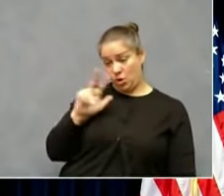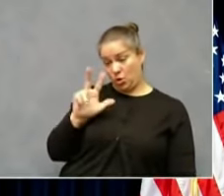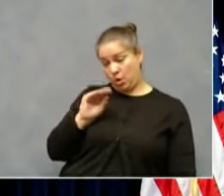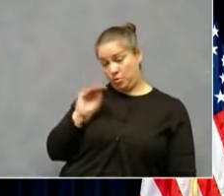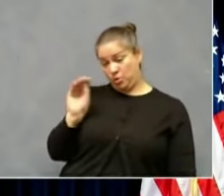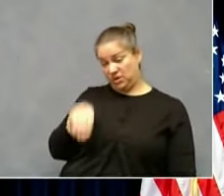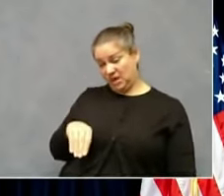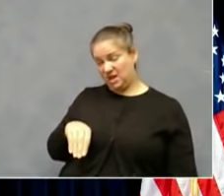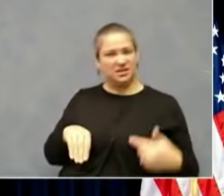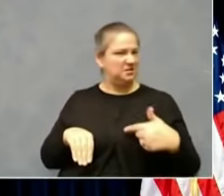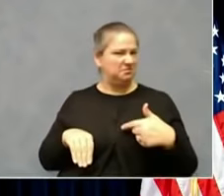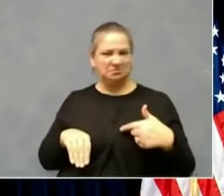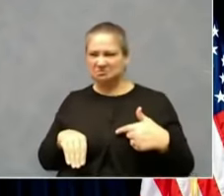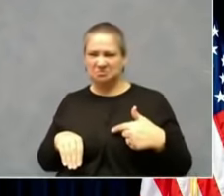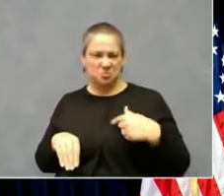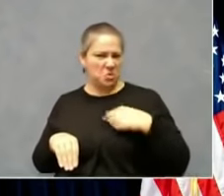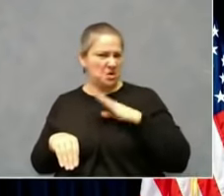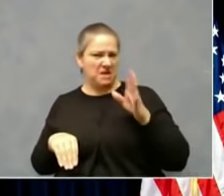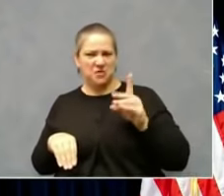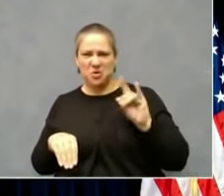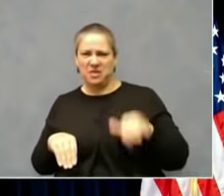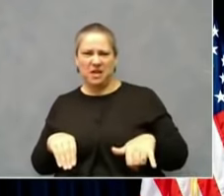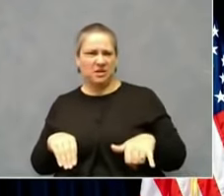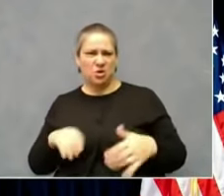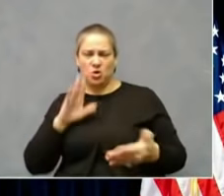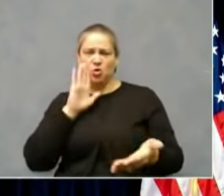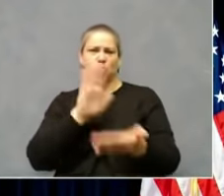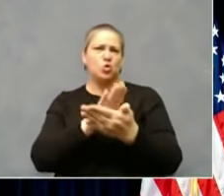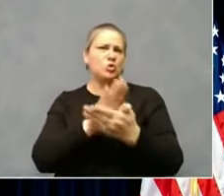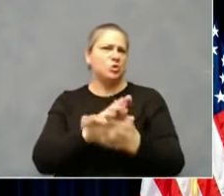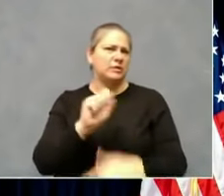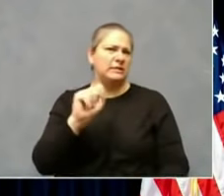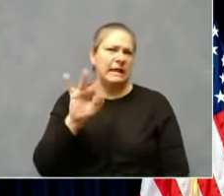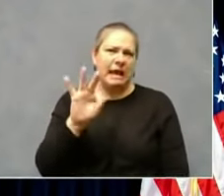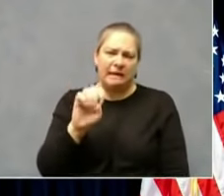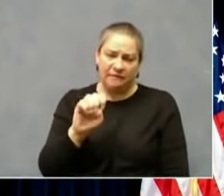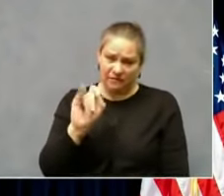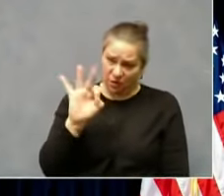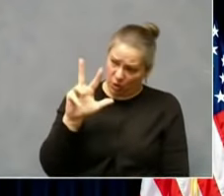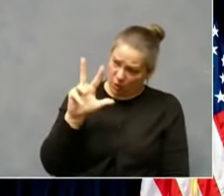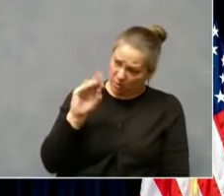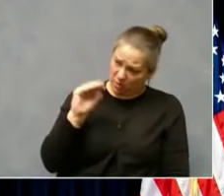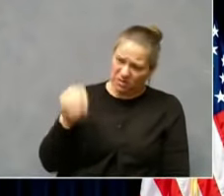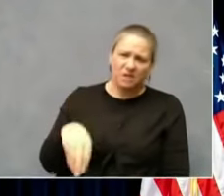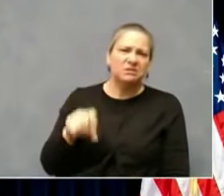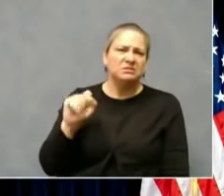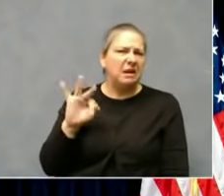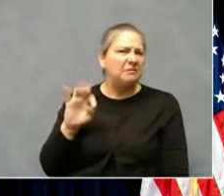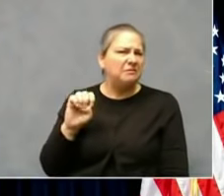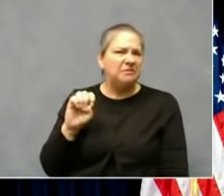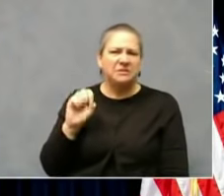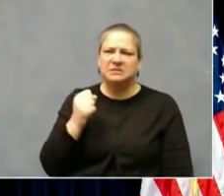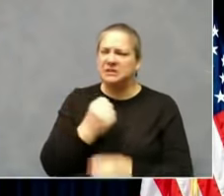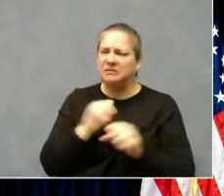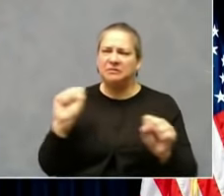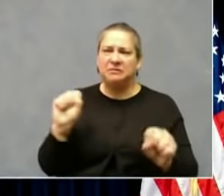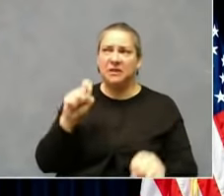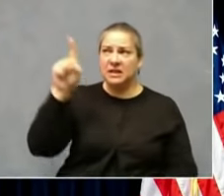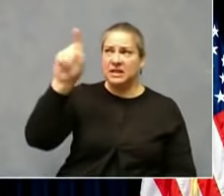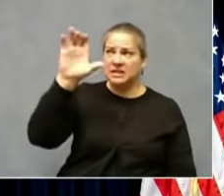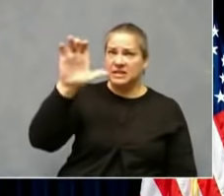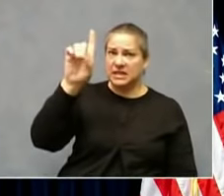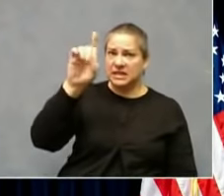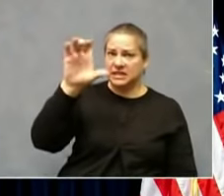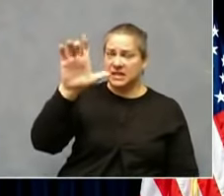this action. No schools are very safe with a 3% positivity rate. But the CDC in every document talks about how